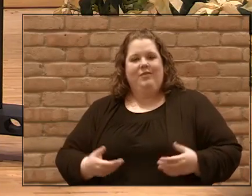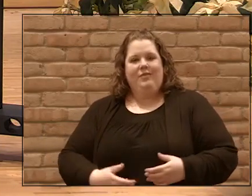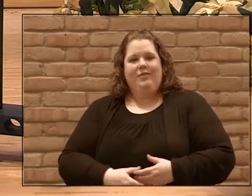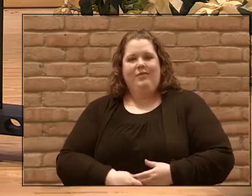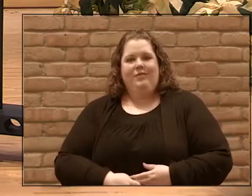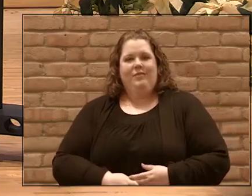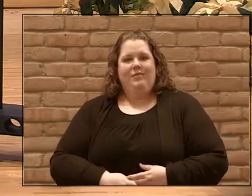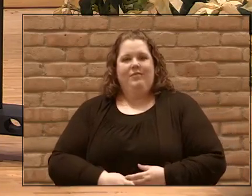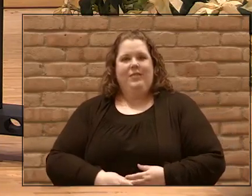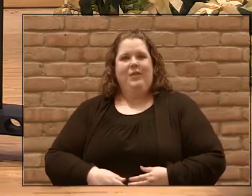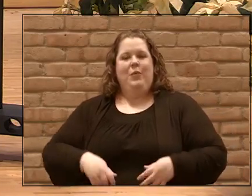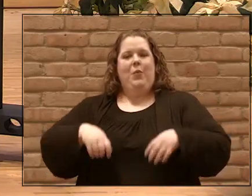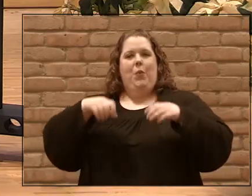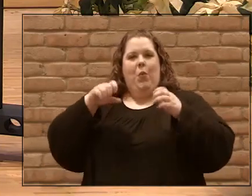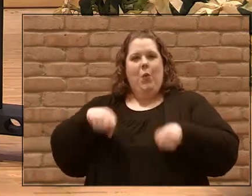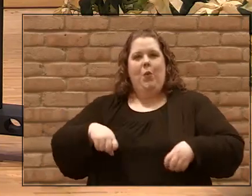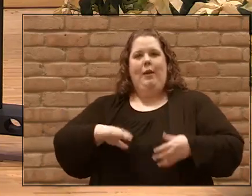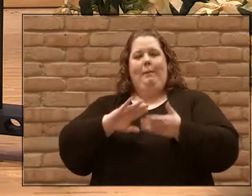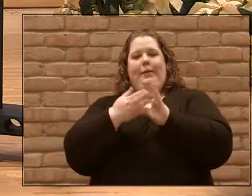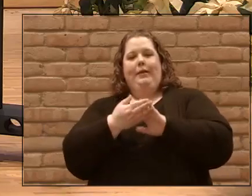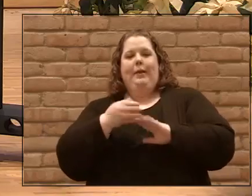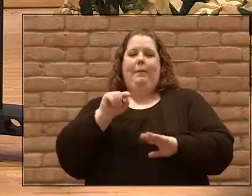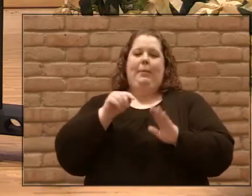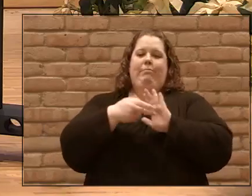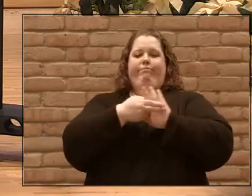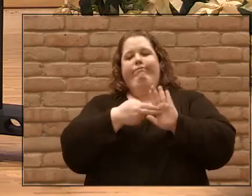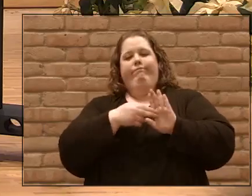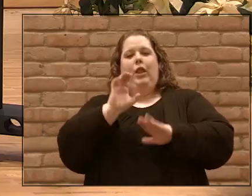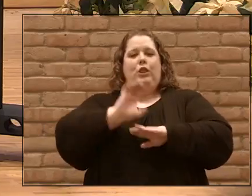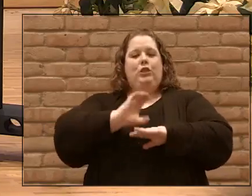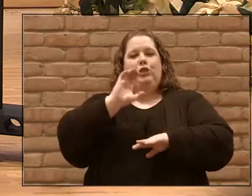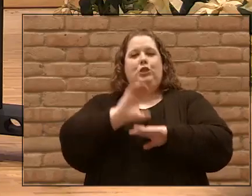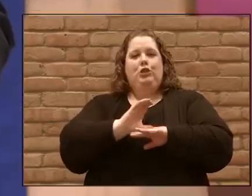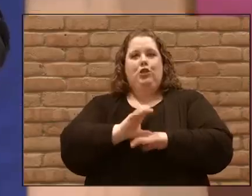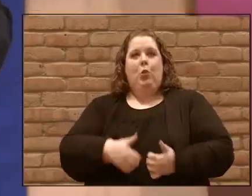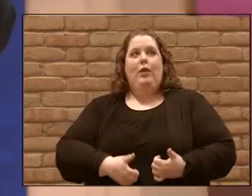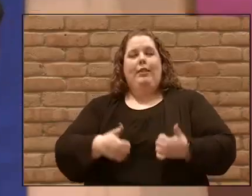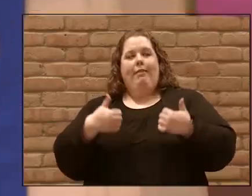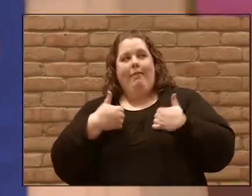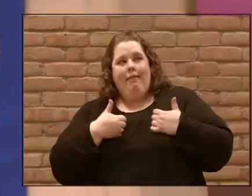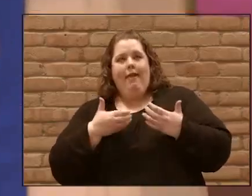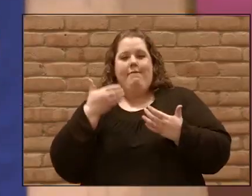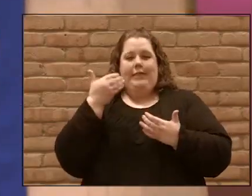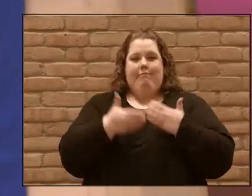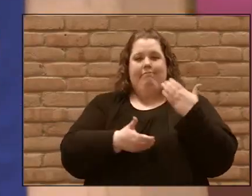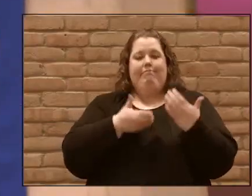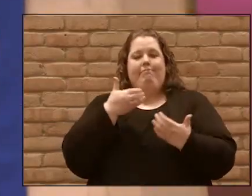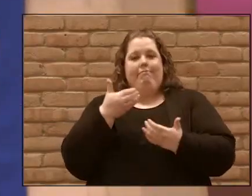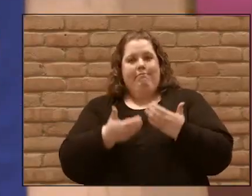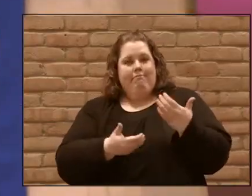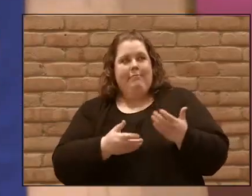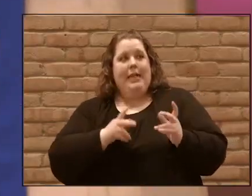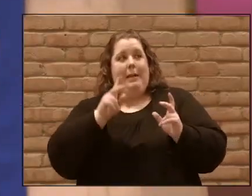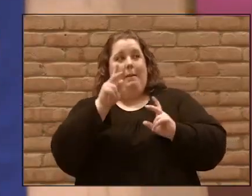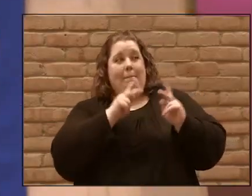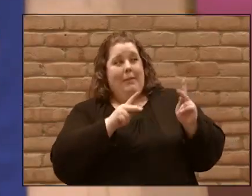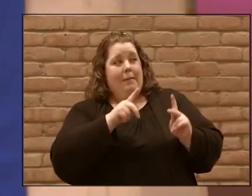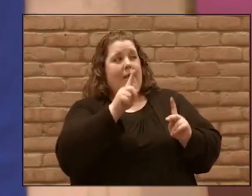church, to live as the church, to once again invite people into real and